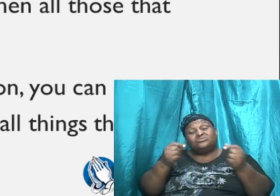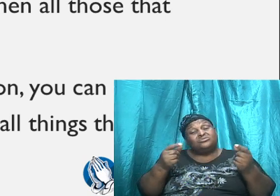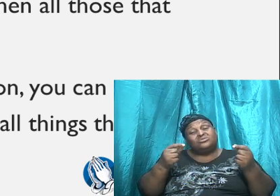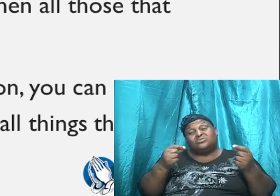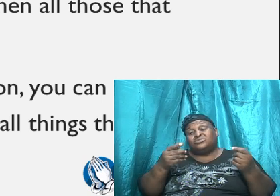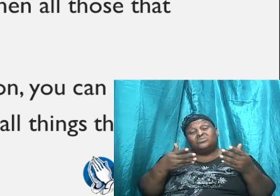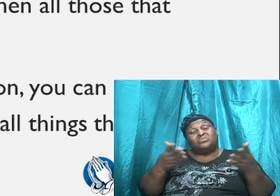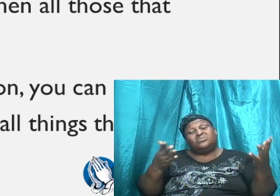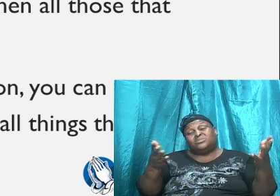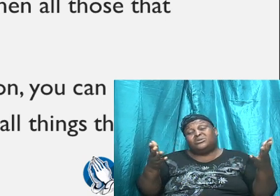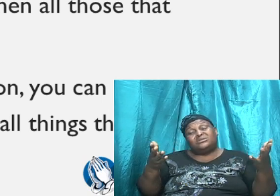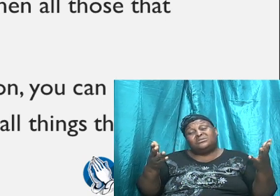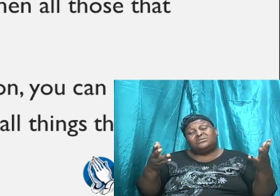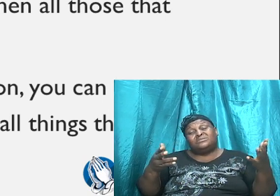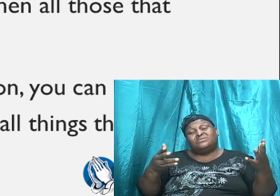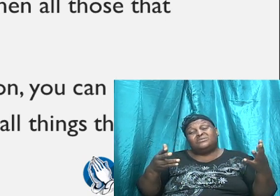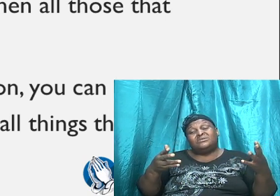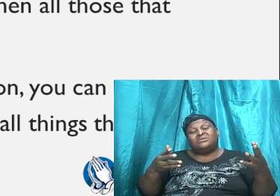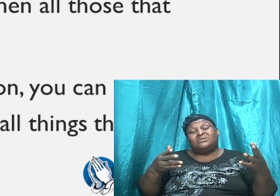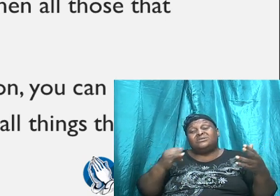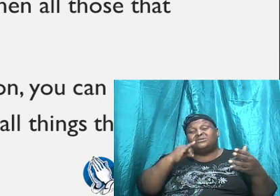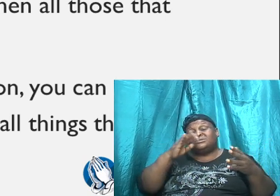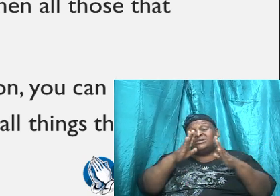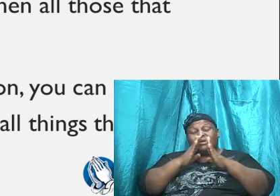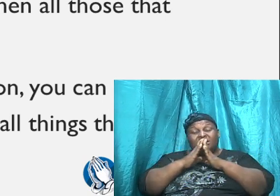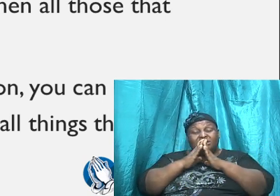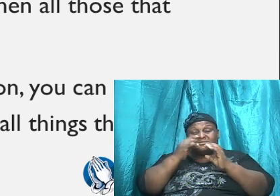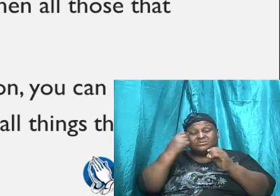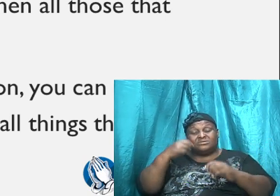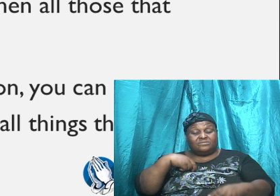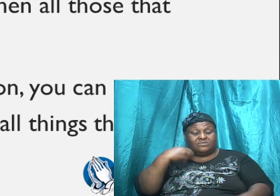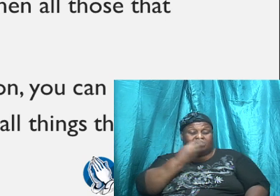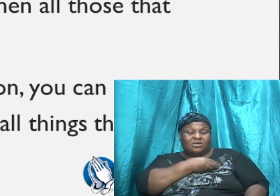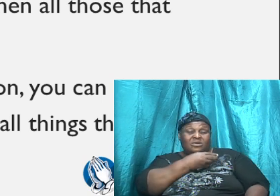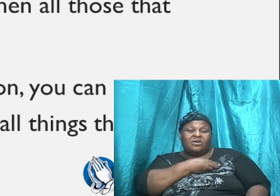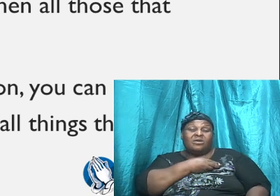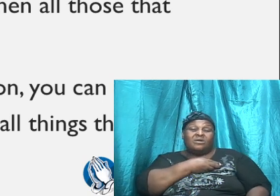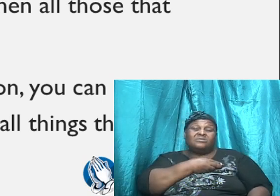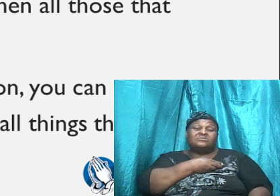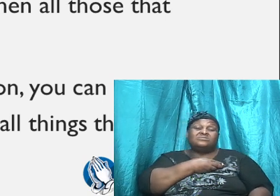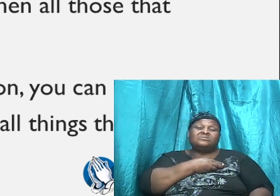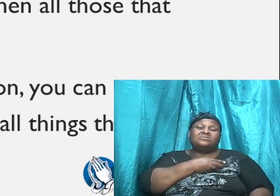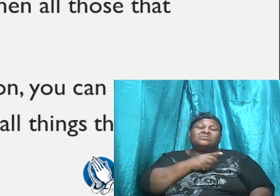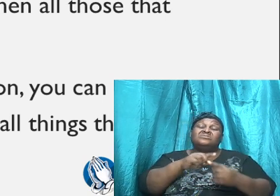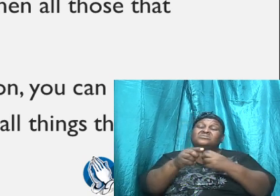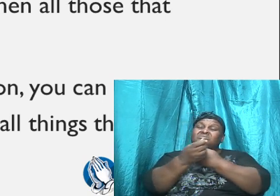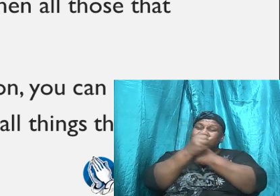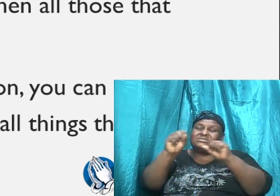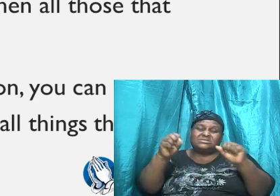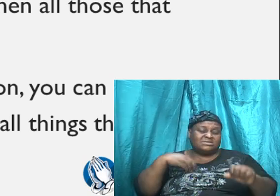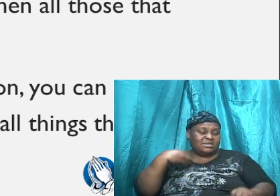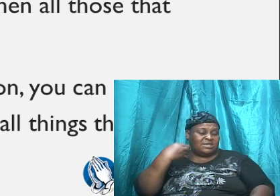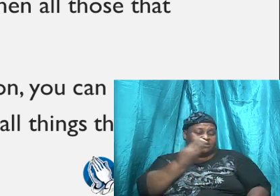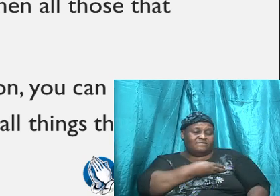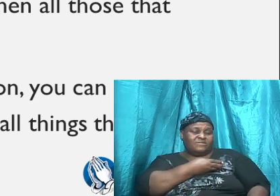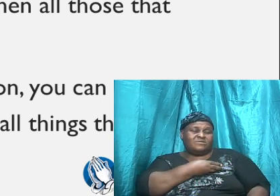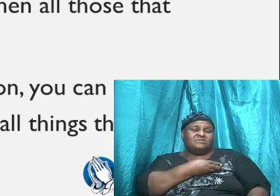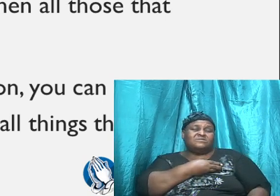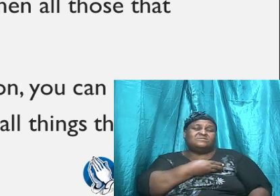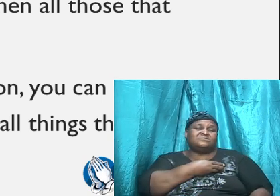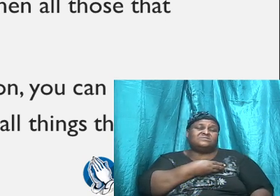it is that is required to be saved, for him to save you,